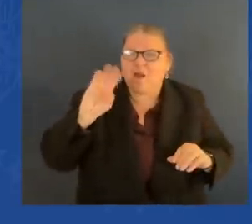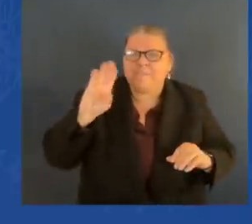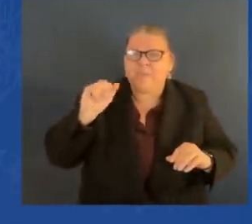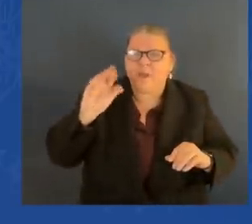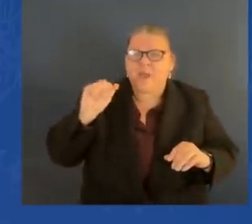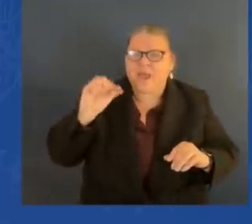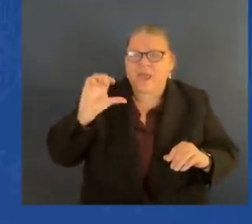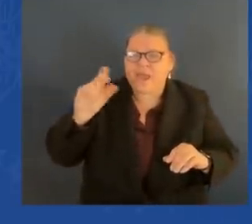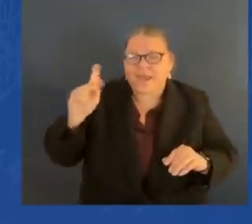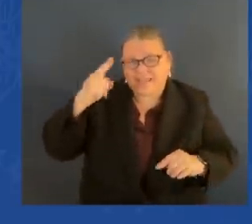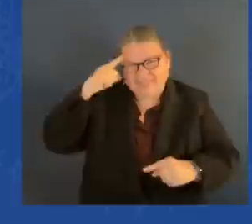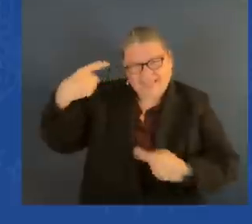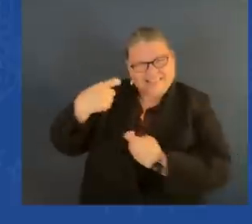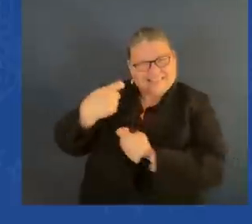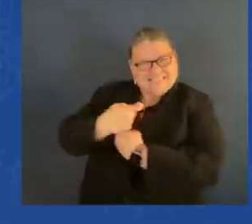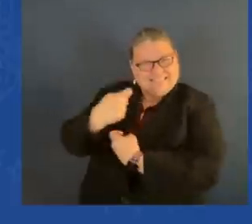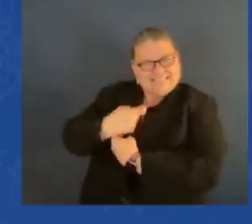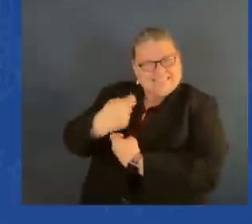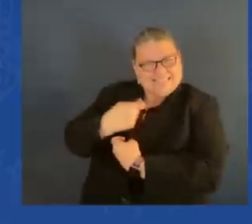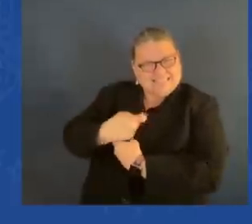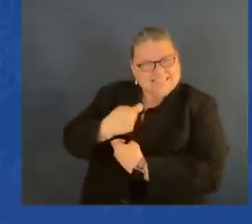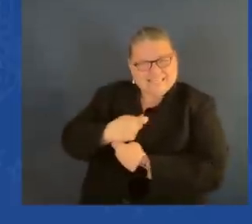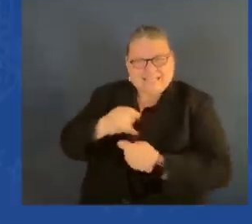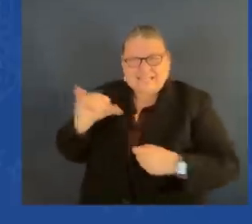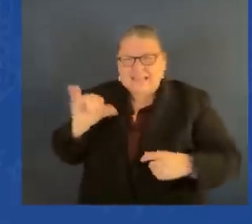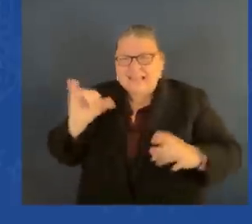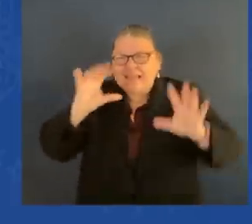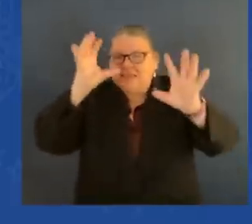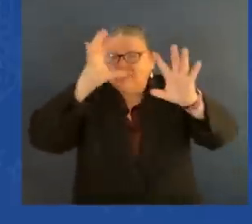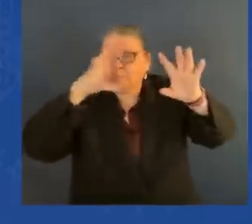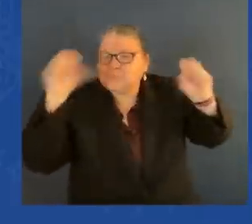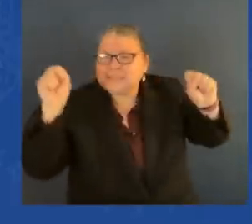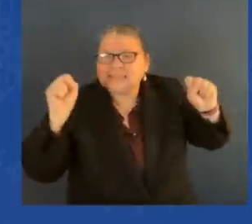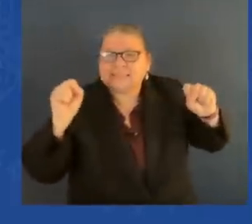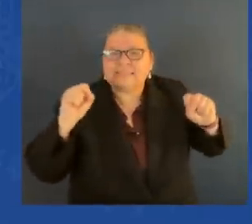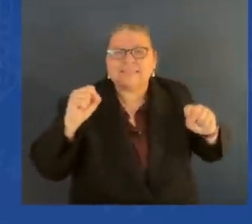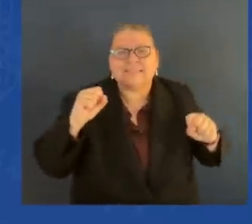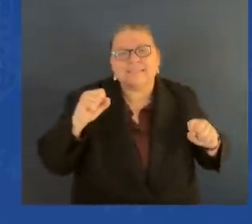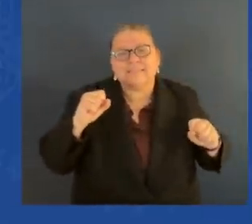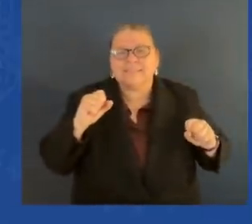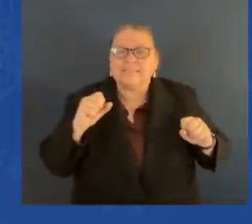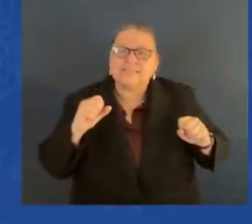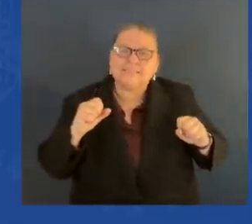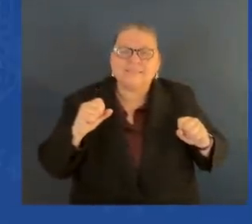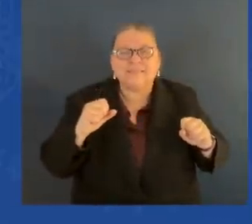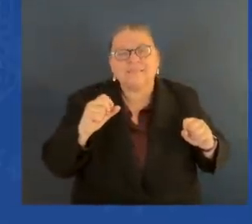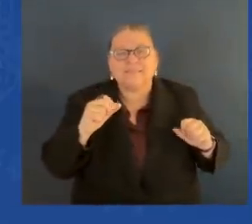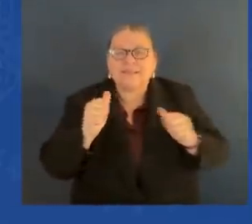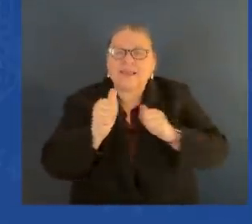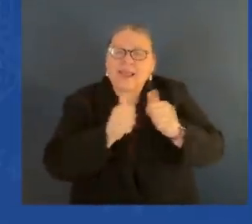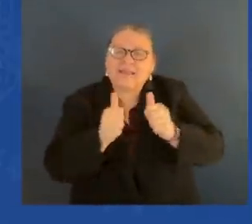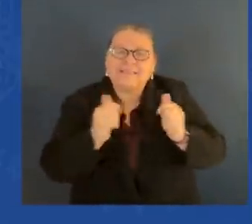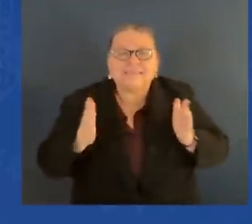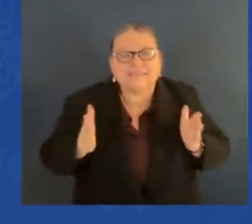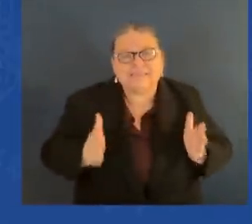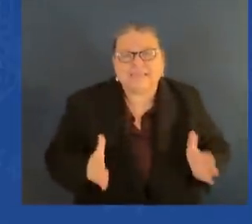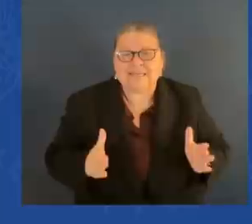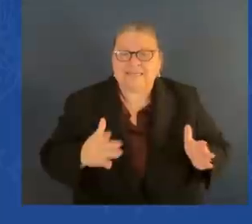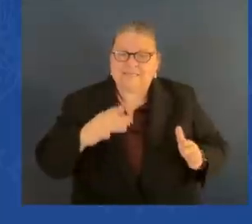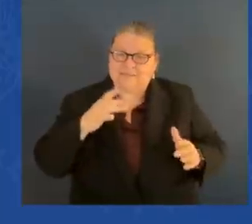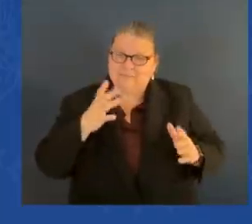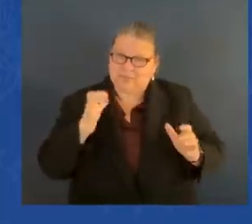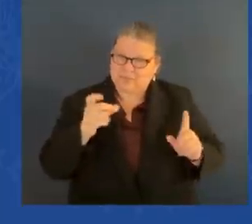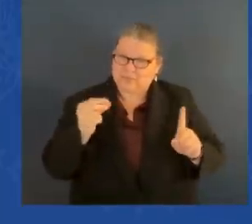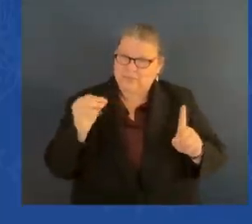nominees do to get everybody excited and involved. And Barack told me, no, no, no,